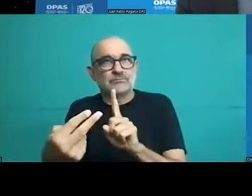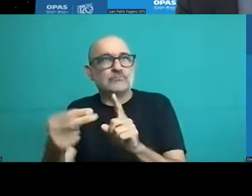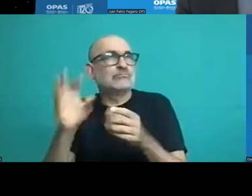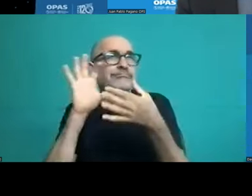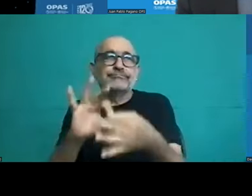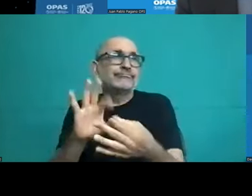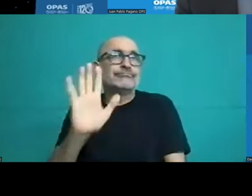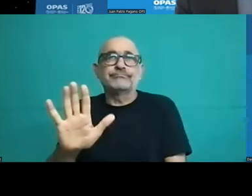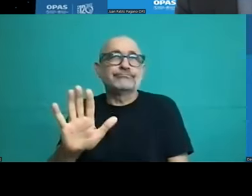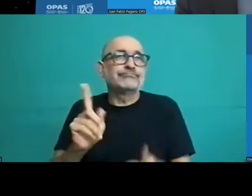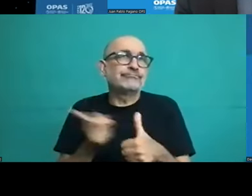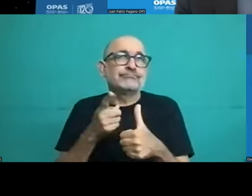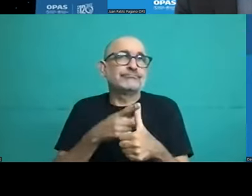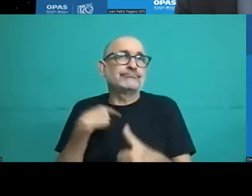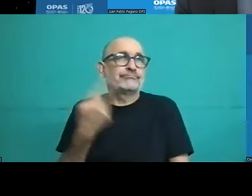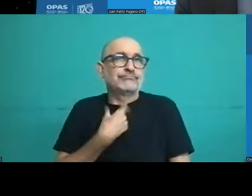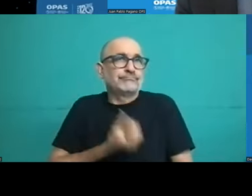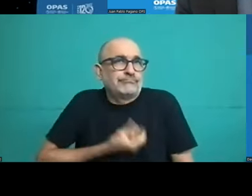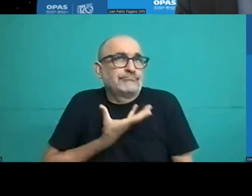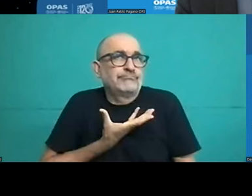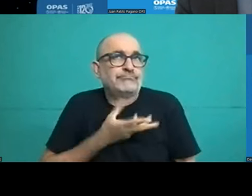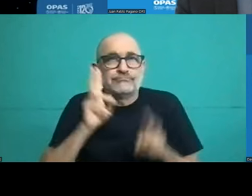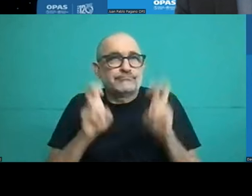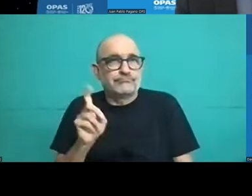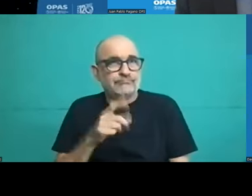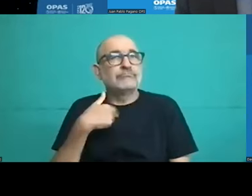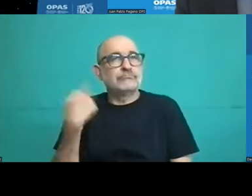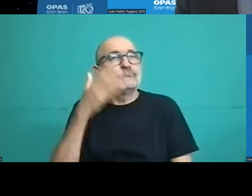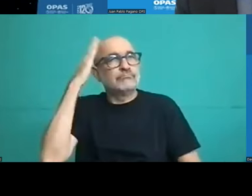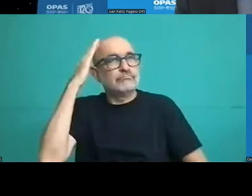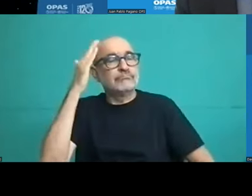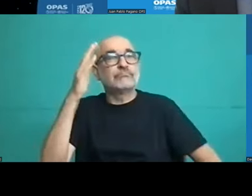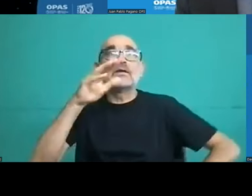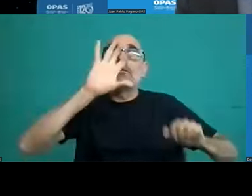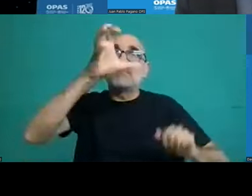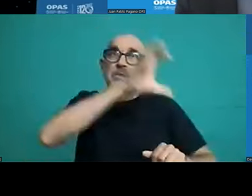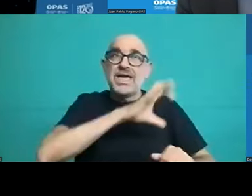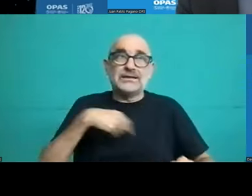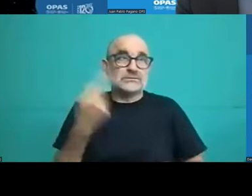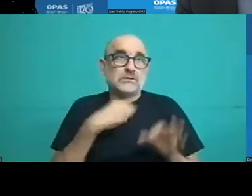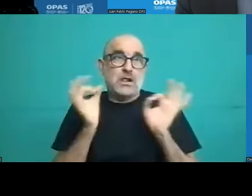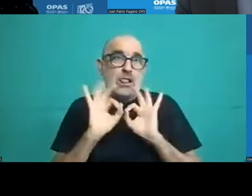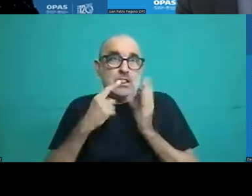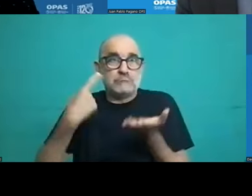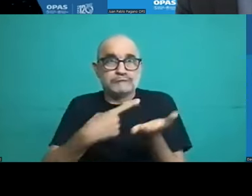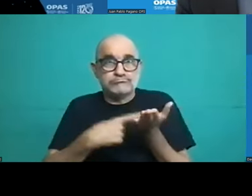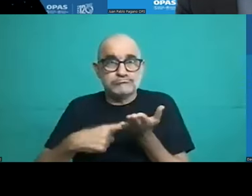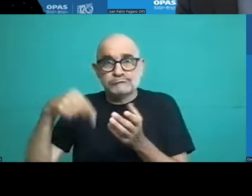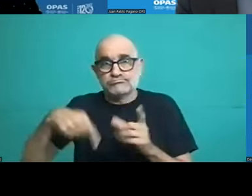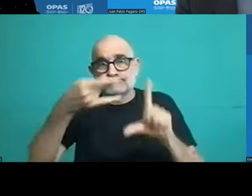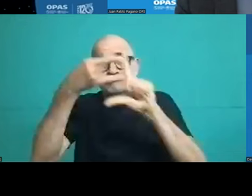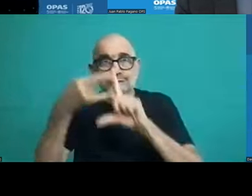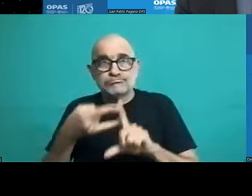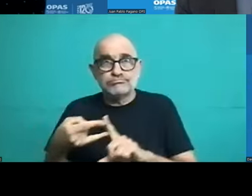share this kind of a scheme and also the challenge to create payment